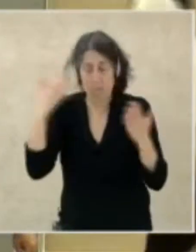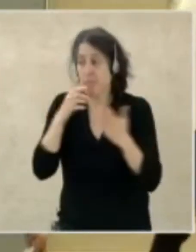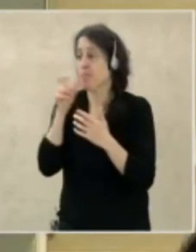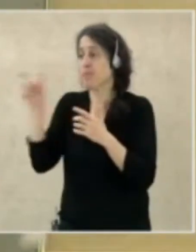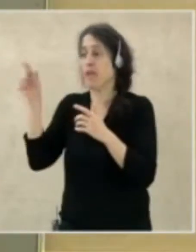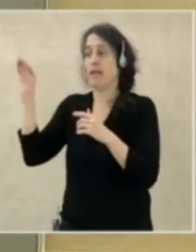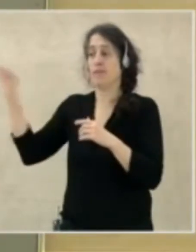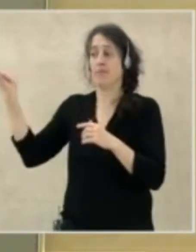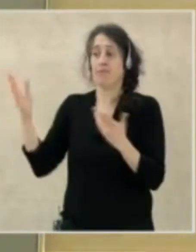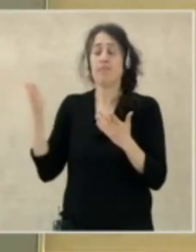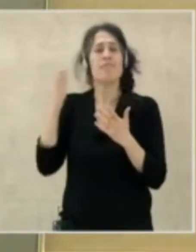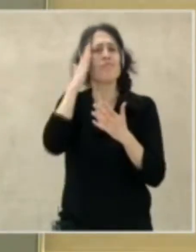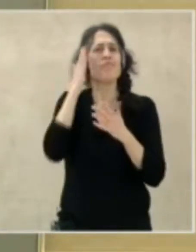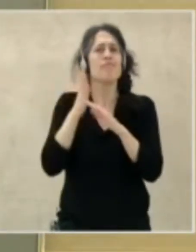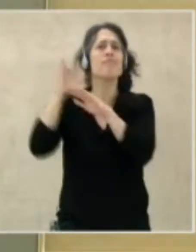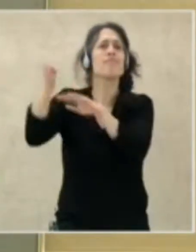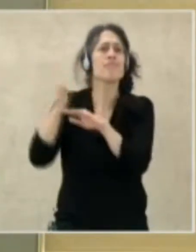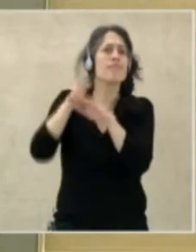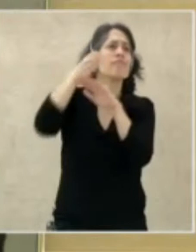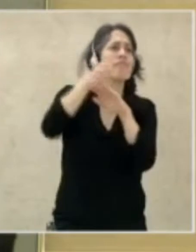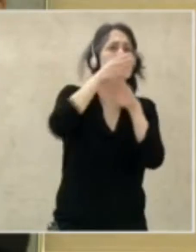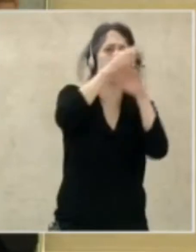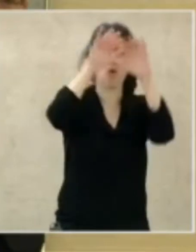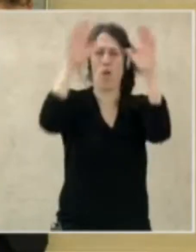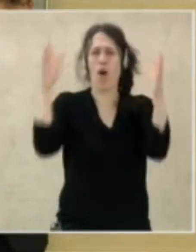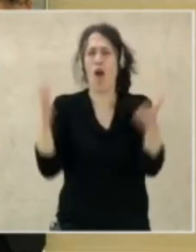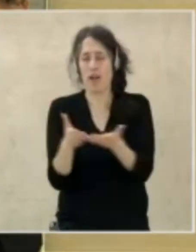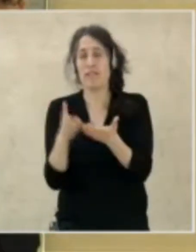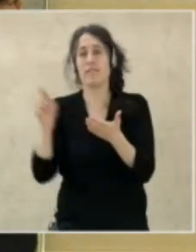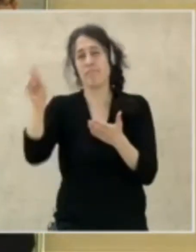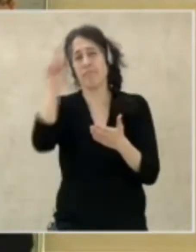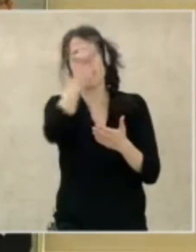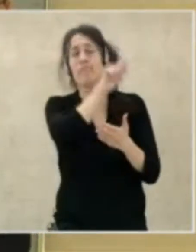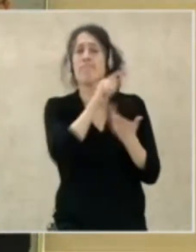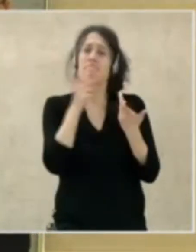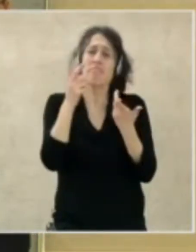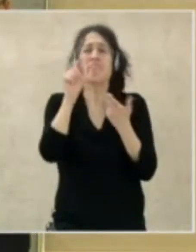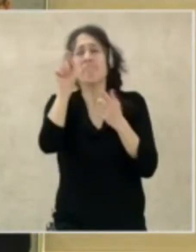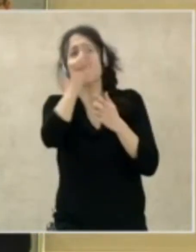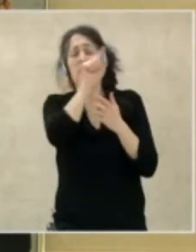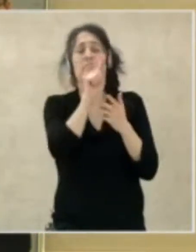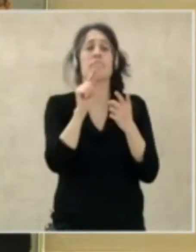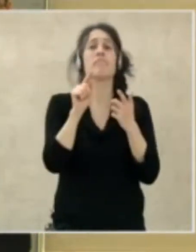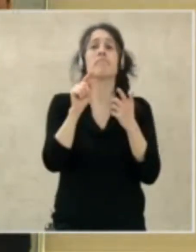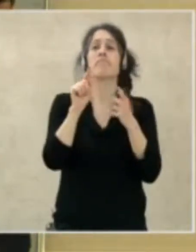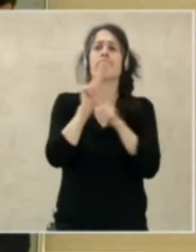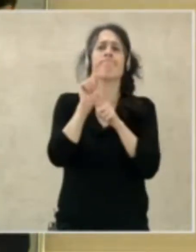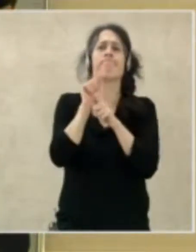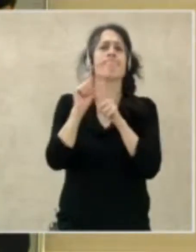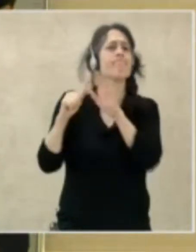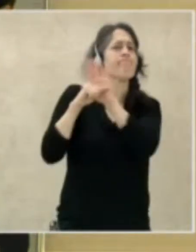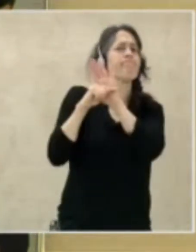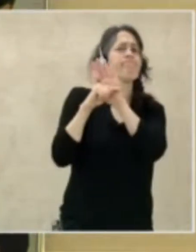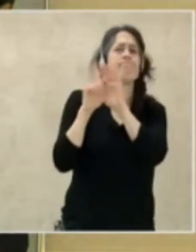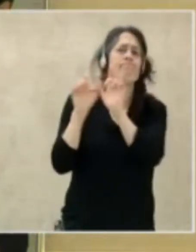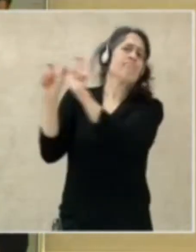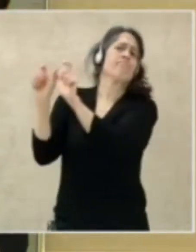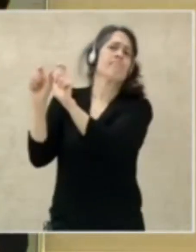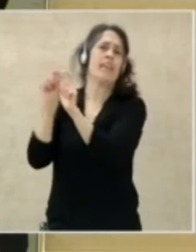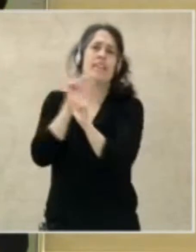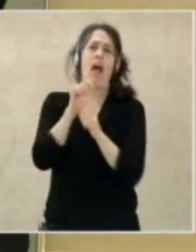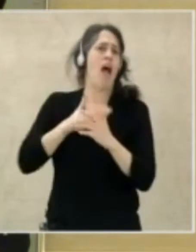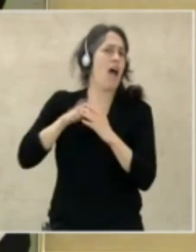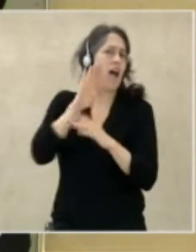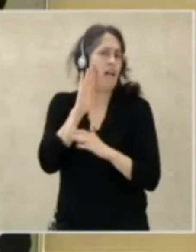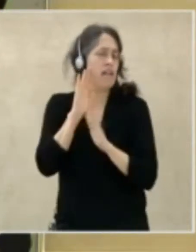very council, there are countries that regard any discussion of social issues as deliberate slander, countries that have gone through war